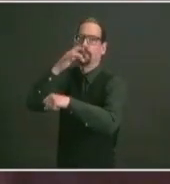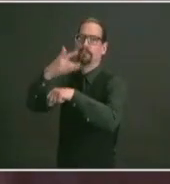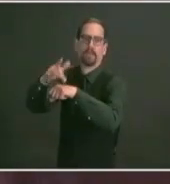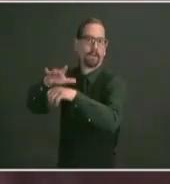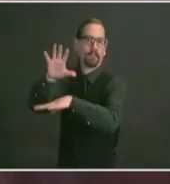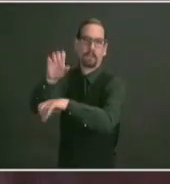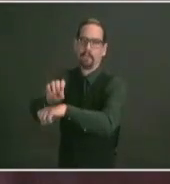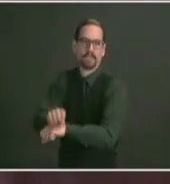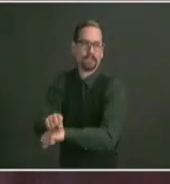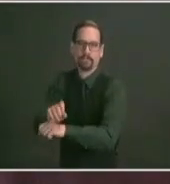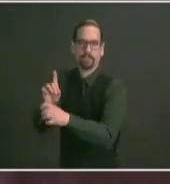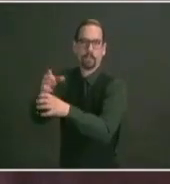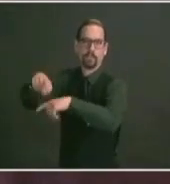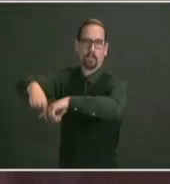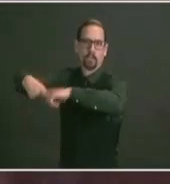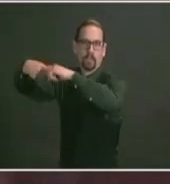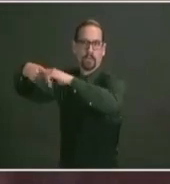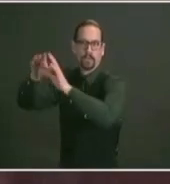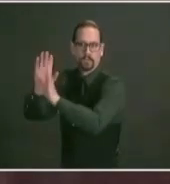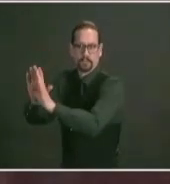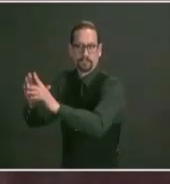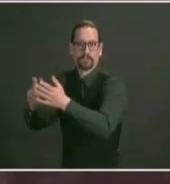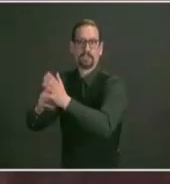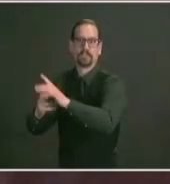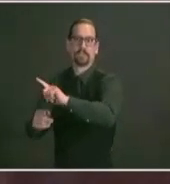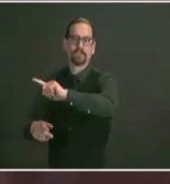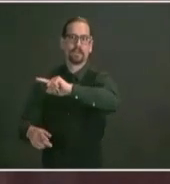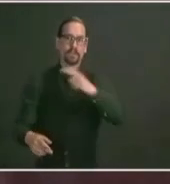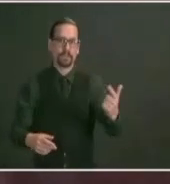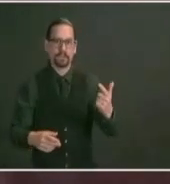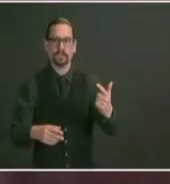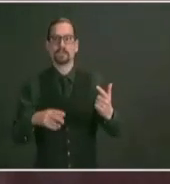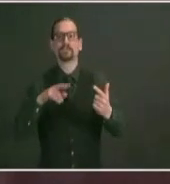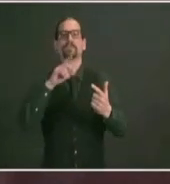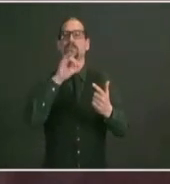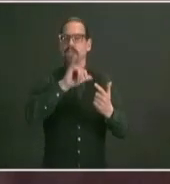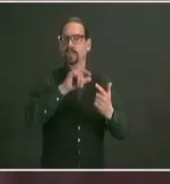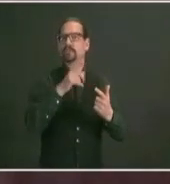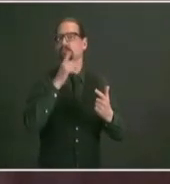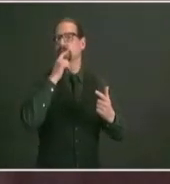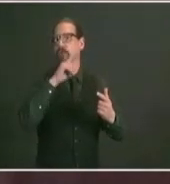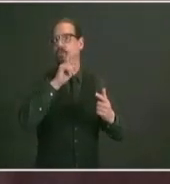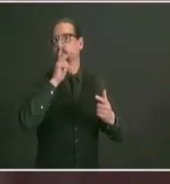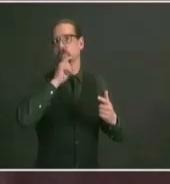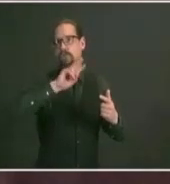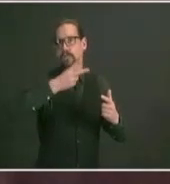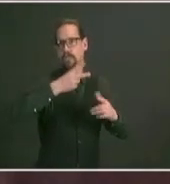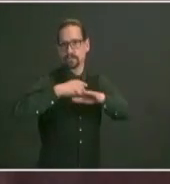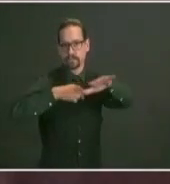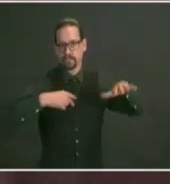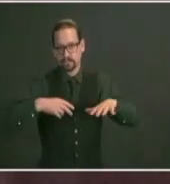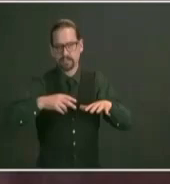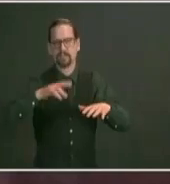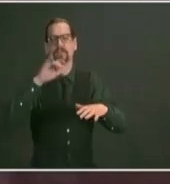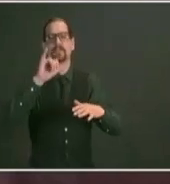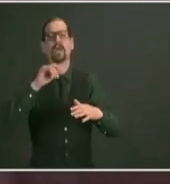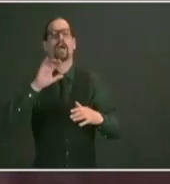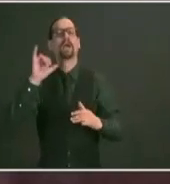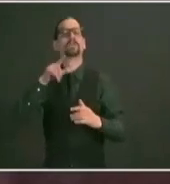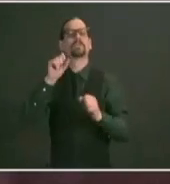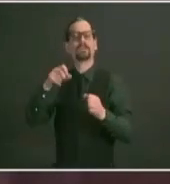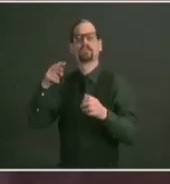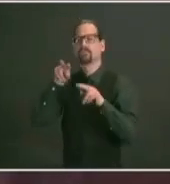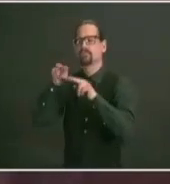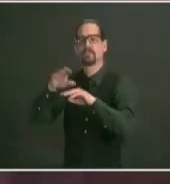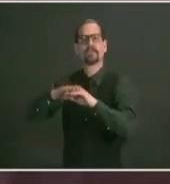tuesdays and fridays but we're happy to announce that we have an additional 1500 slots that are going to be made available